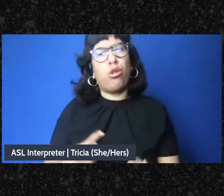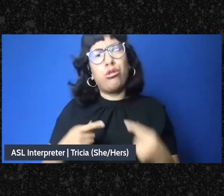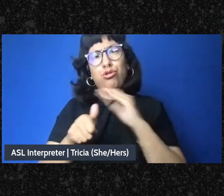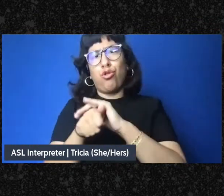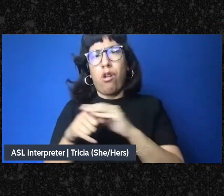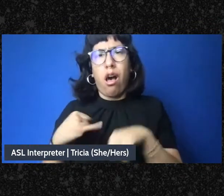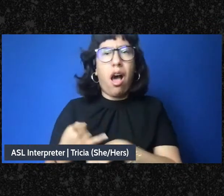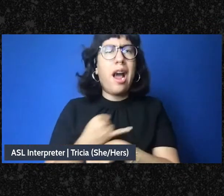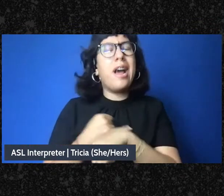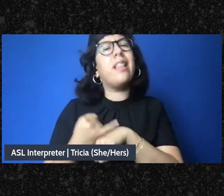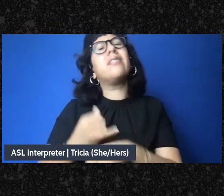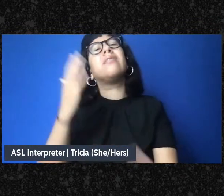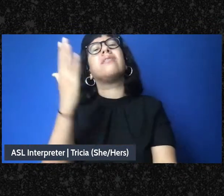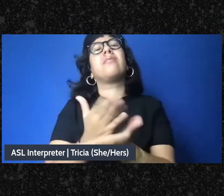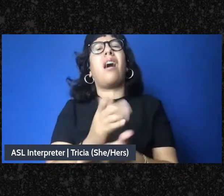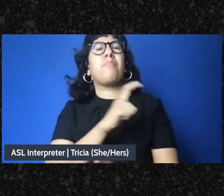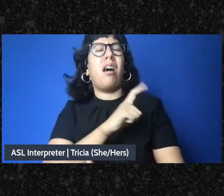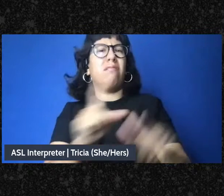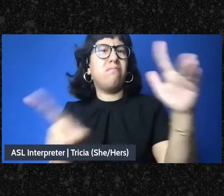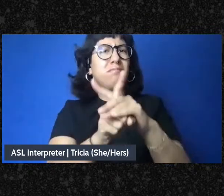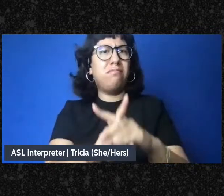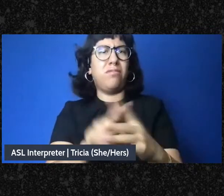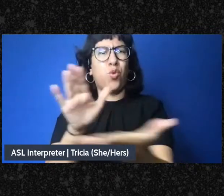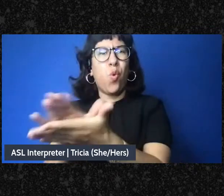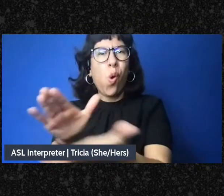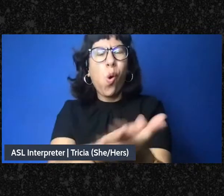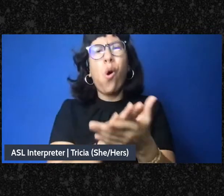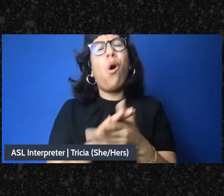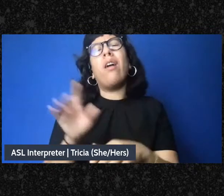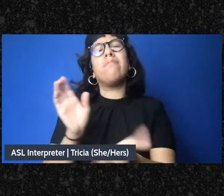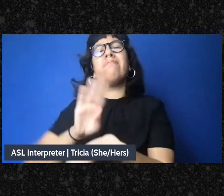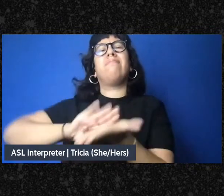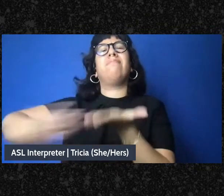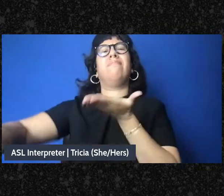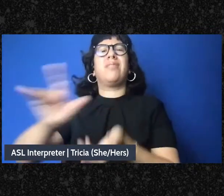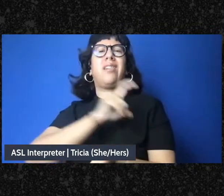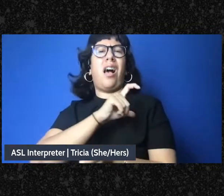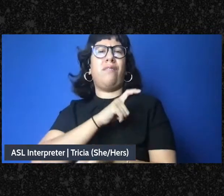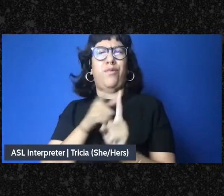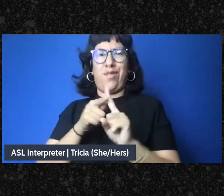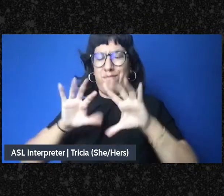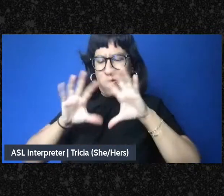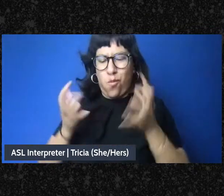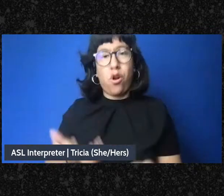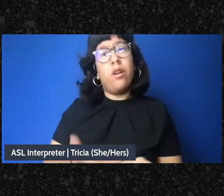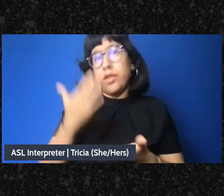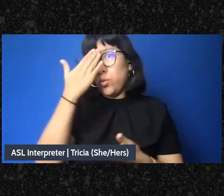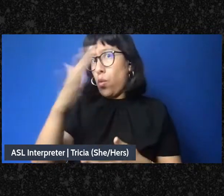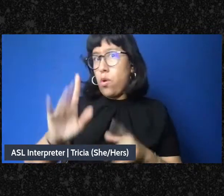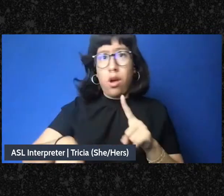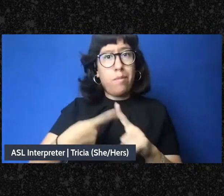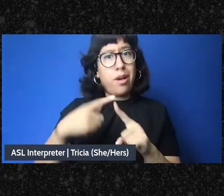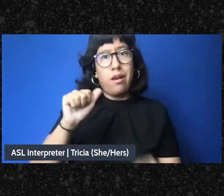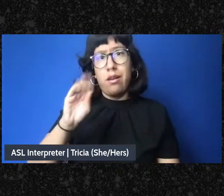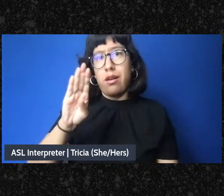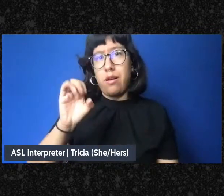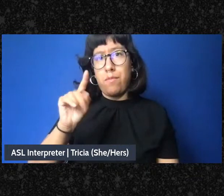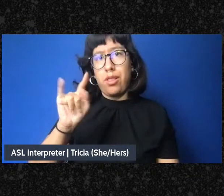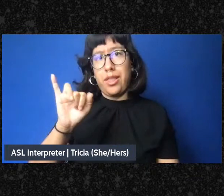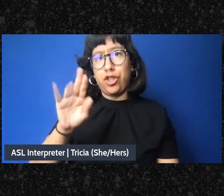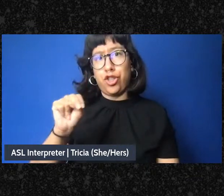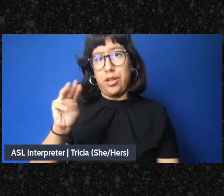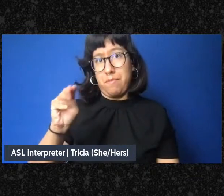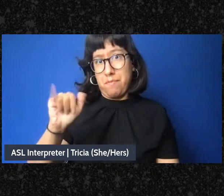off campus and cops off the planet. And I hope for folks who aren't tuning in that if you don't know about Abolition May, you'll also go to the